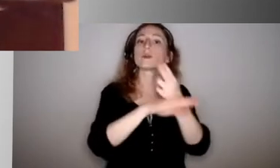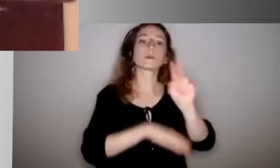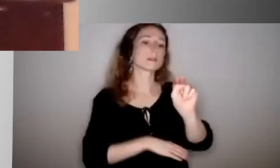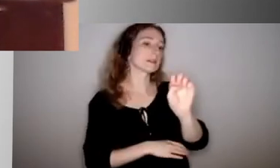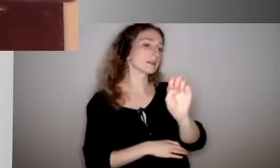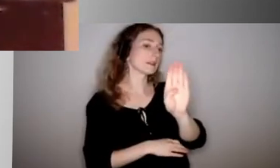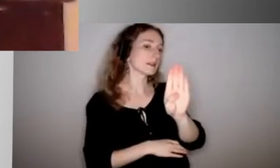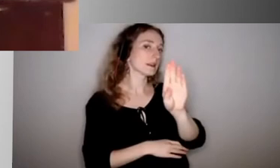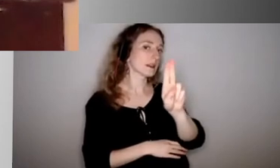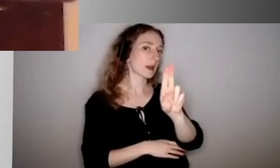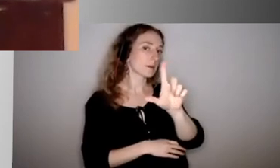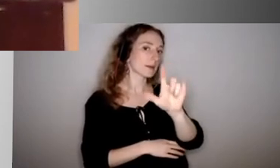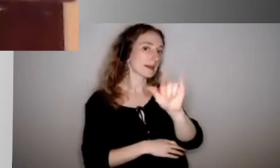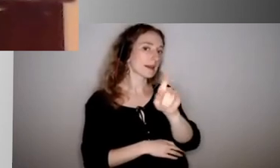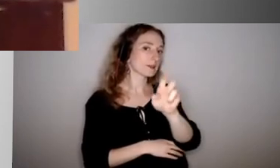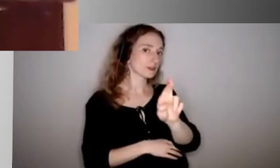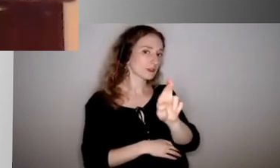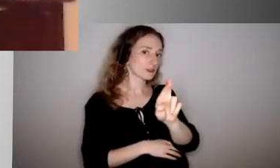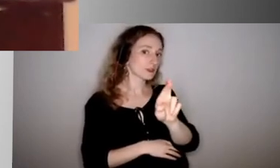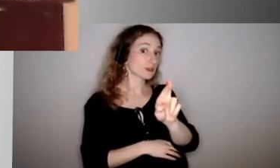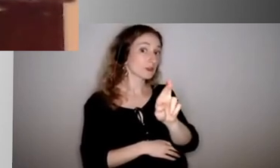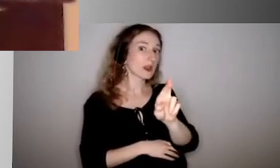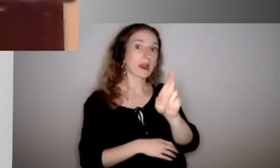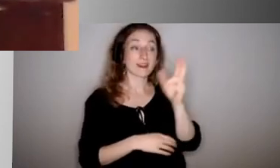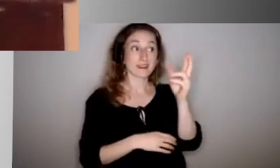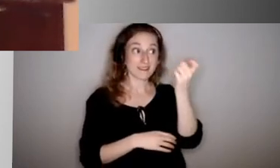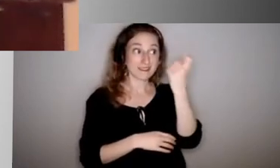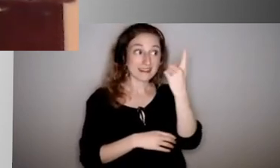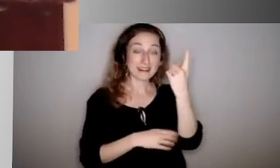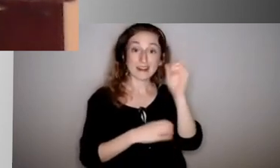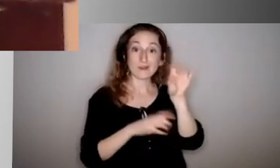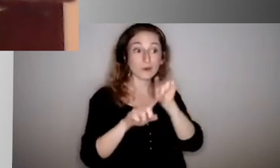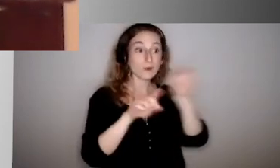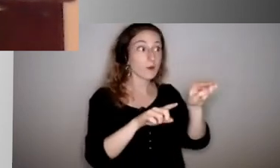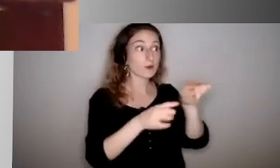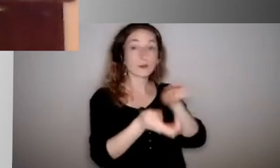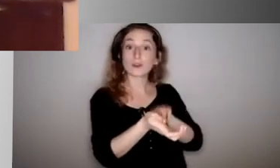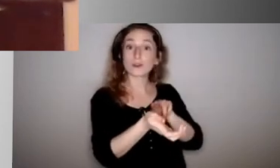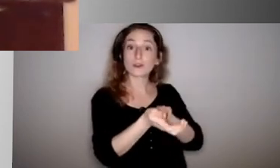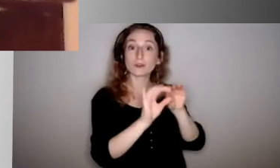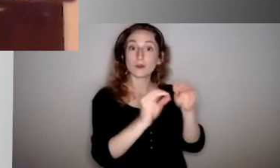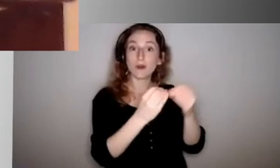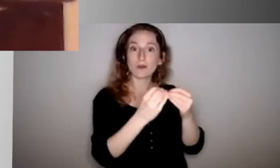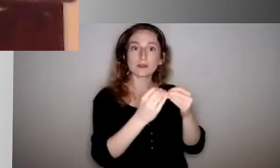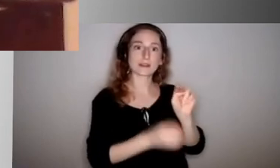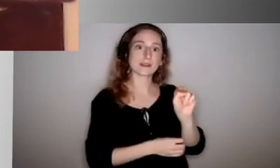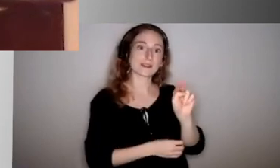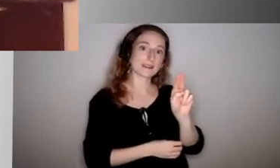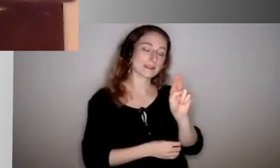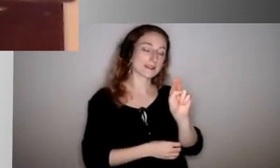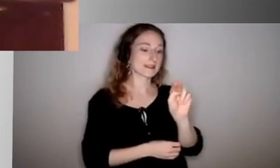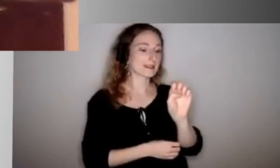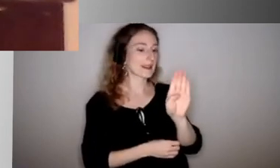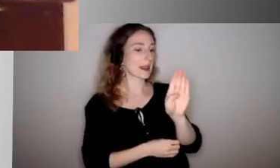I mean, if you're in the nurse's office, the nebulizer is running almost non-stop all day long for students who have breathing problems. And we